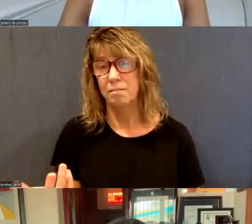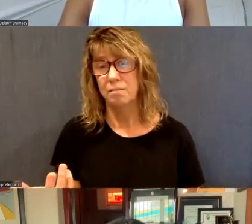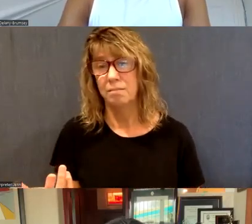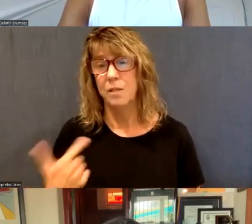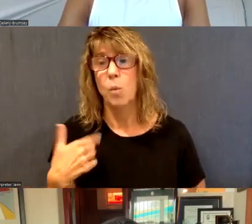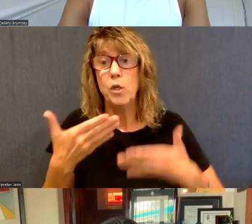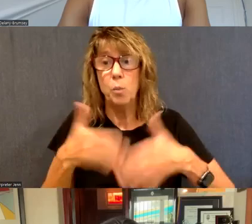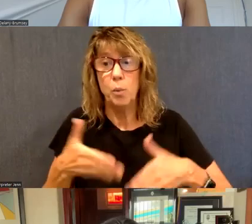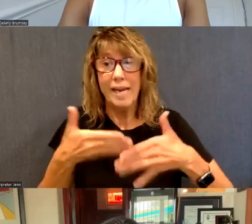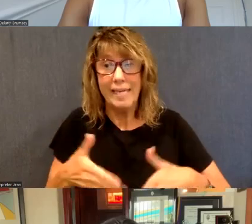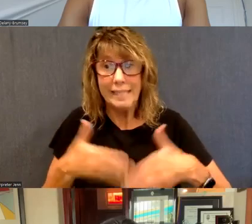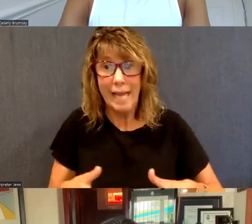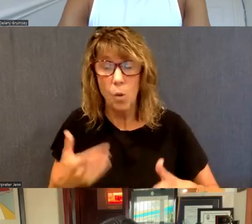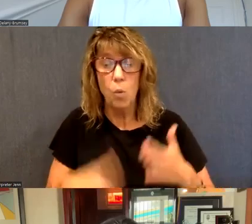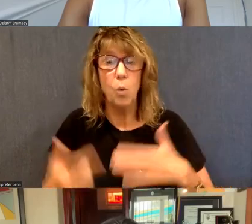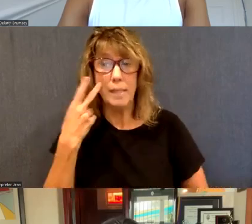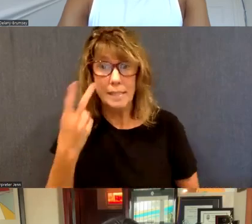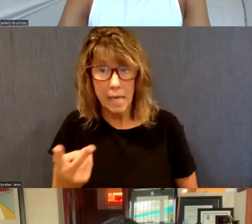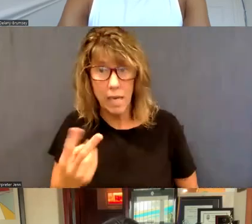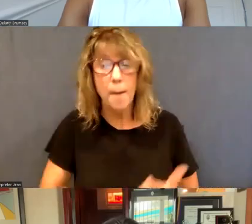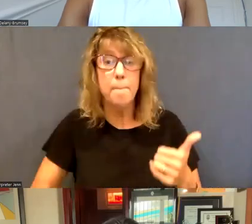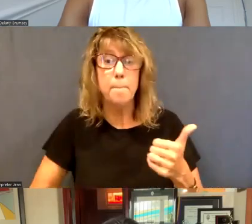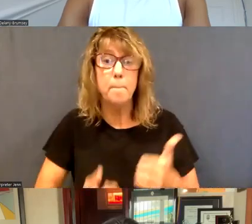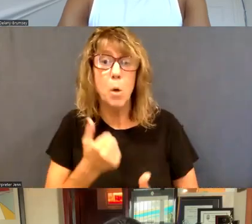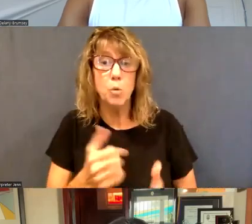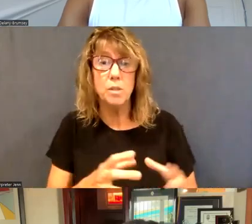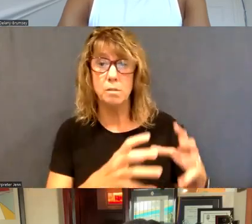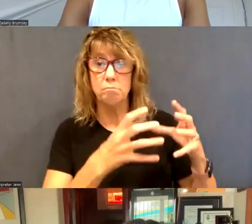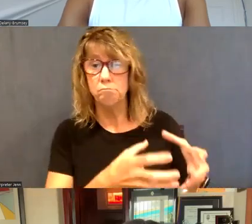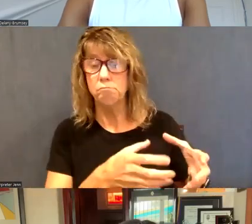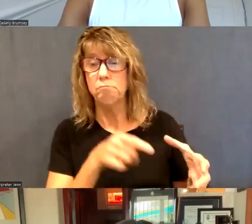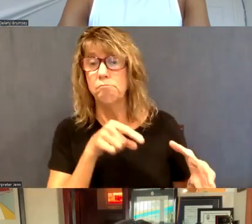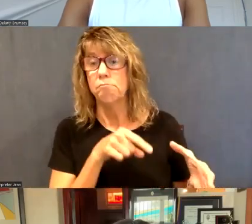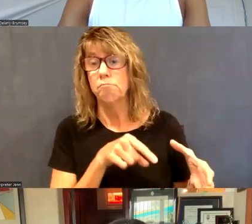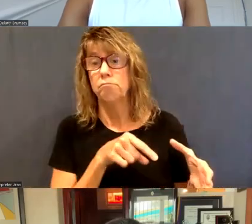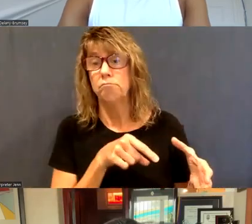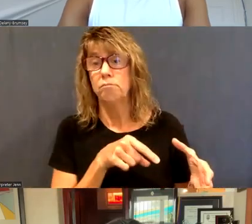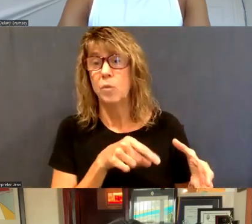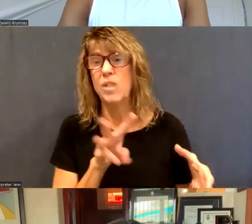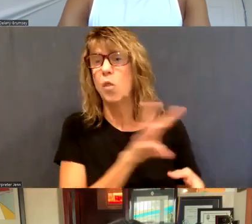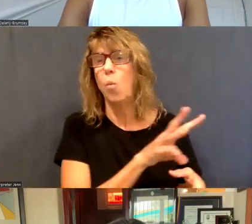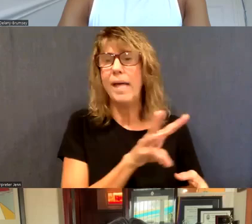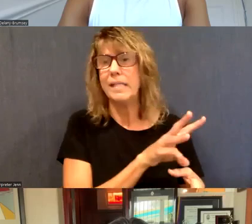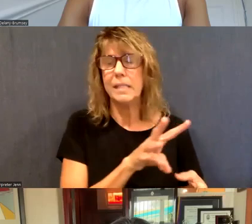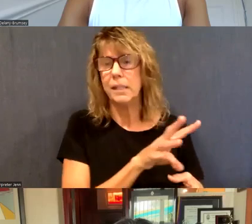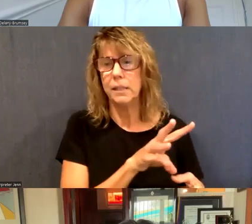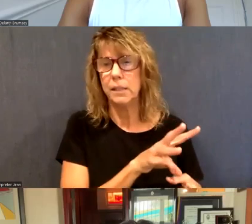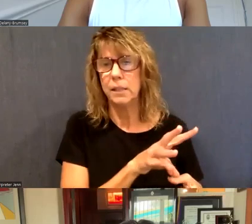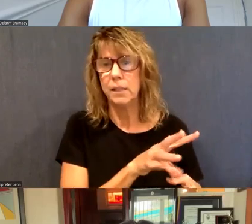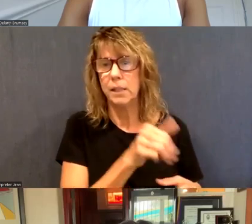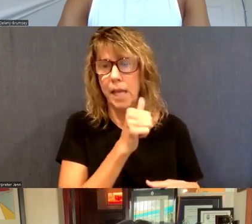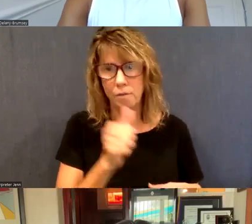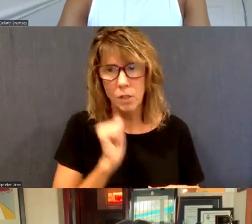you like break it down as terms of what we did see most of it, um, this is, was on the West coast, you know, in Arizona,